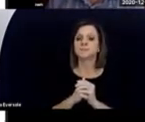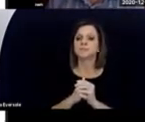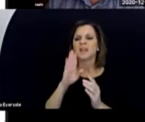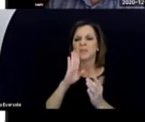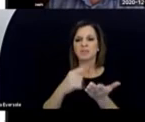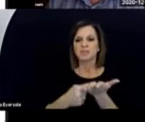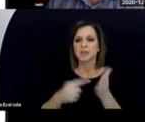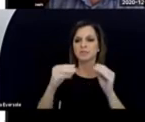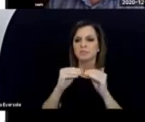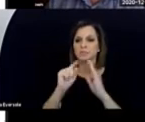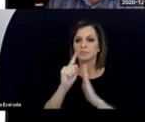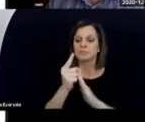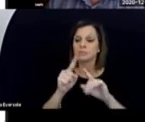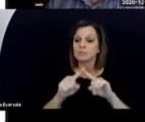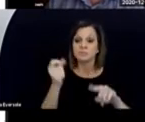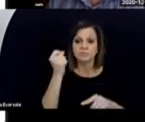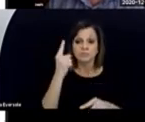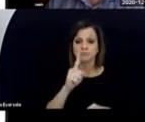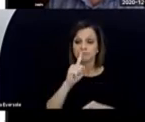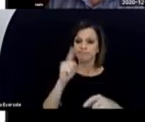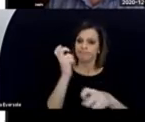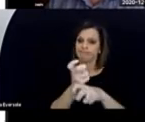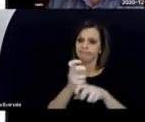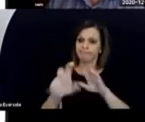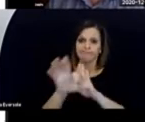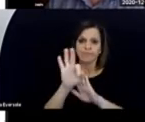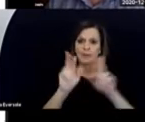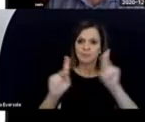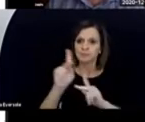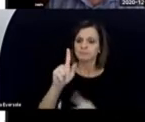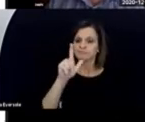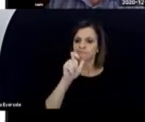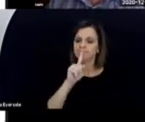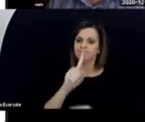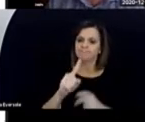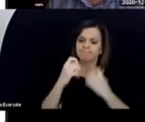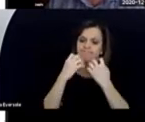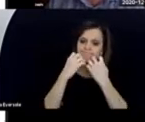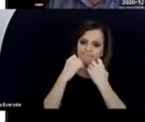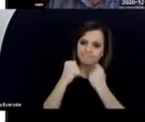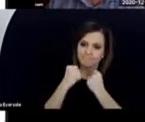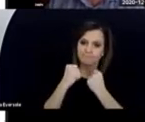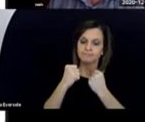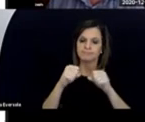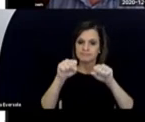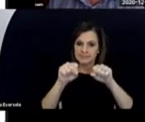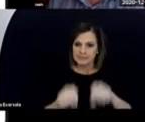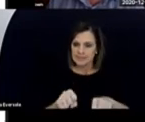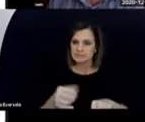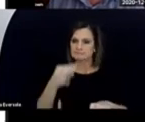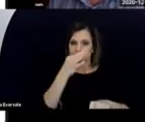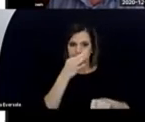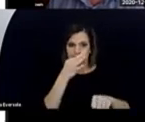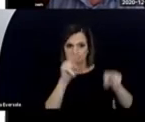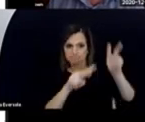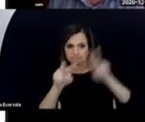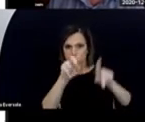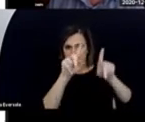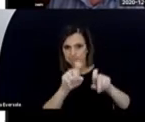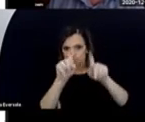sometimes to find people who genuinely can assess these children successfully.